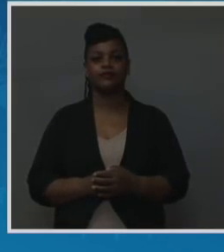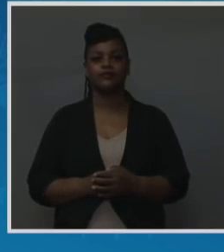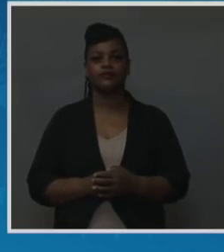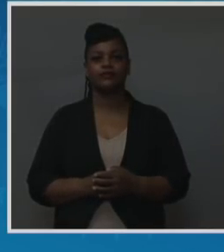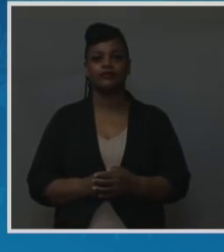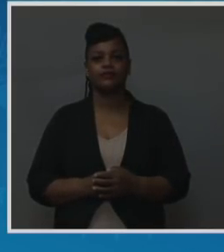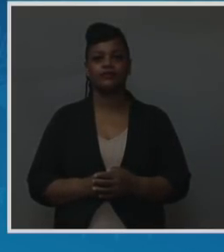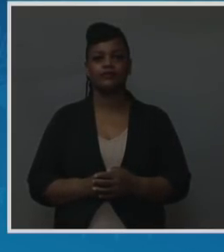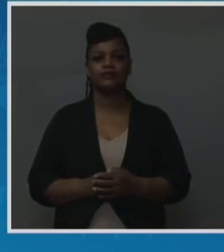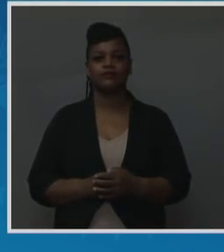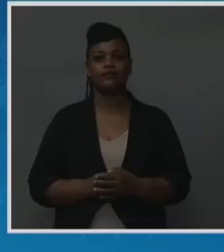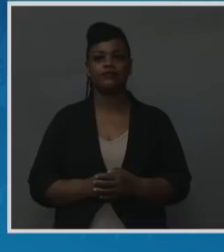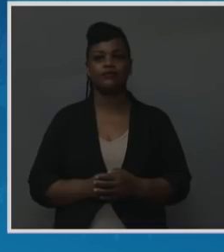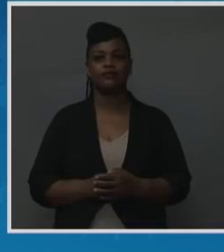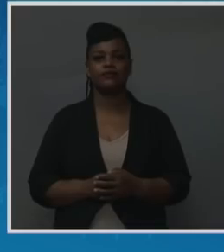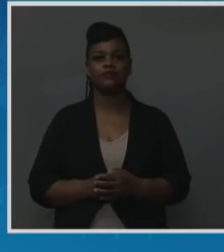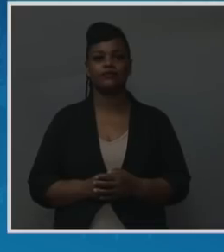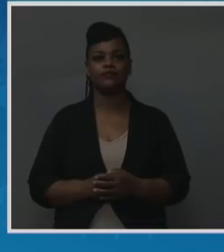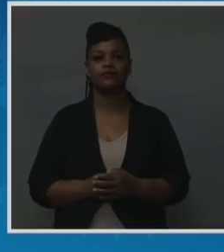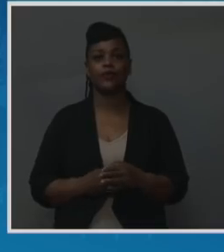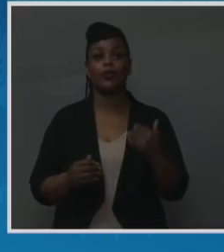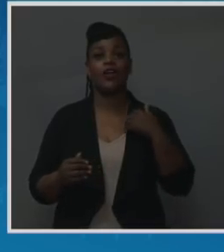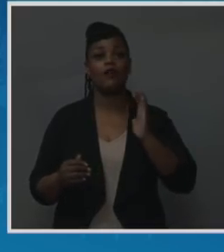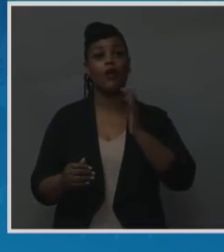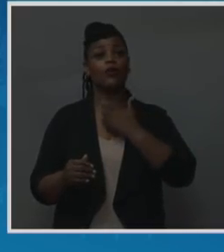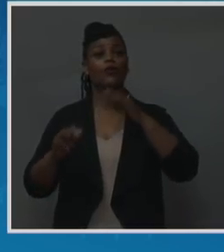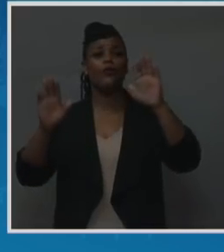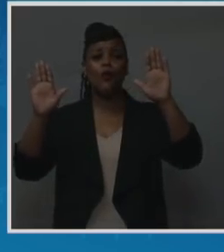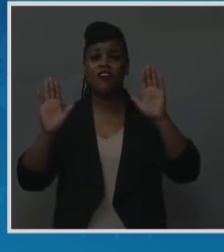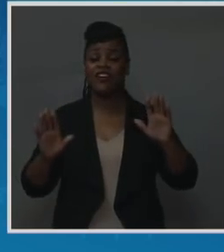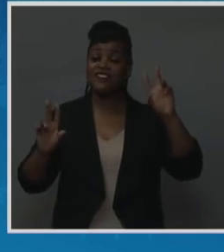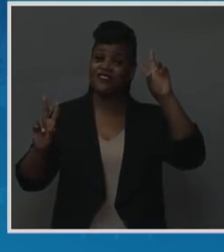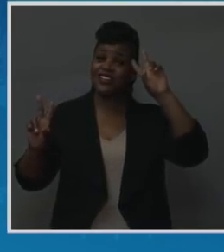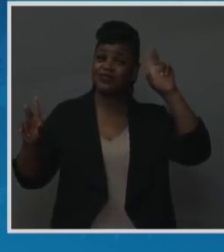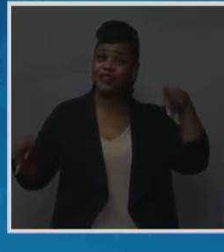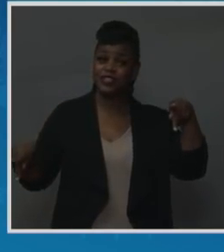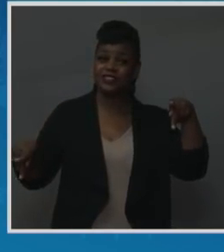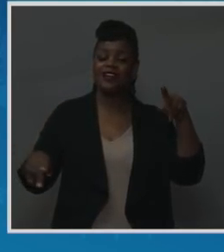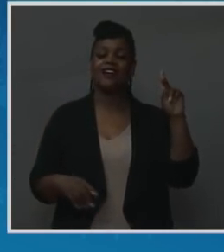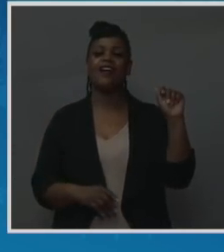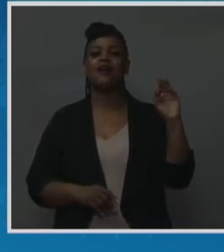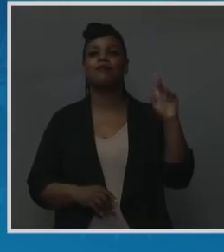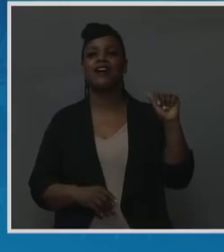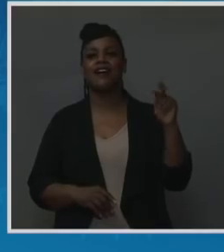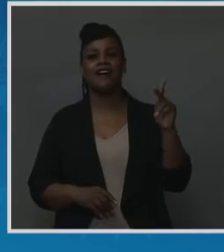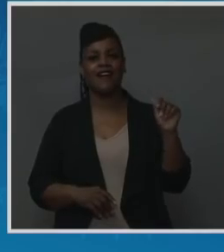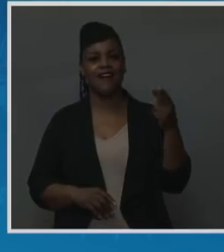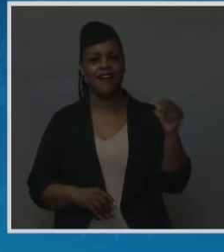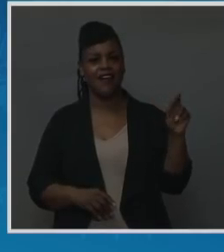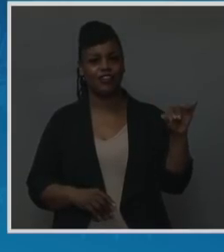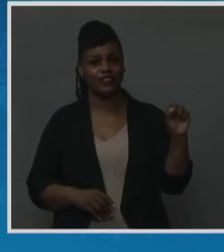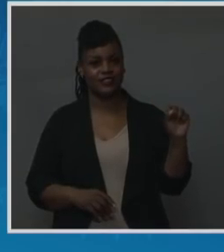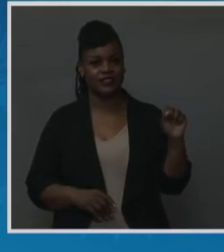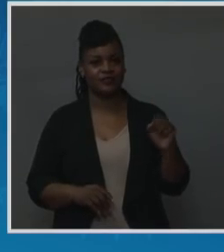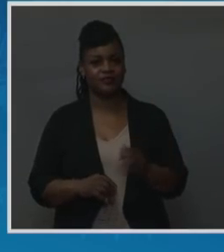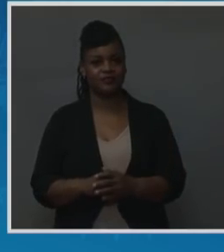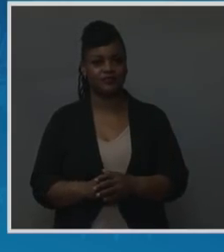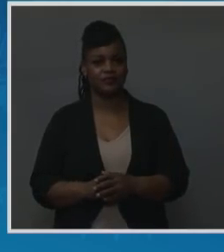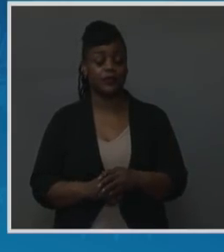President Kamala Harris. I'm Susan Rice. I'm the Domestic Policy Advisor here at the White House.